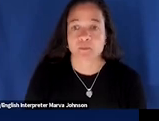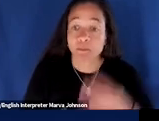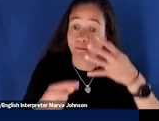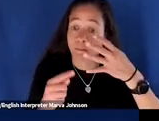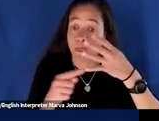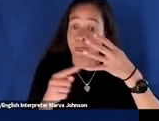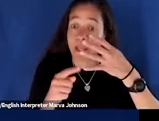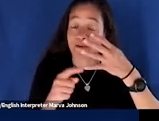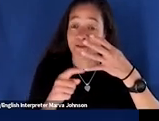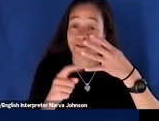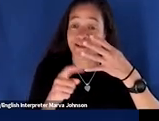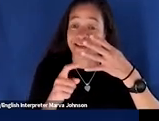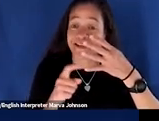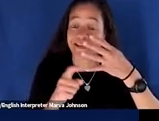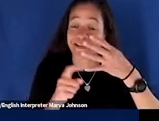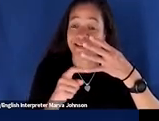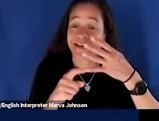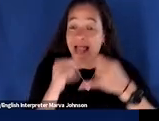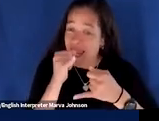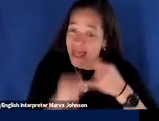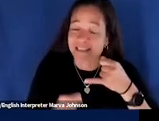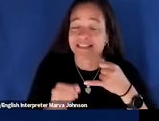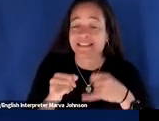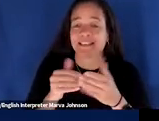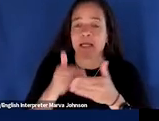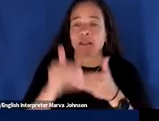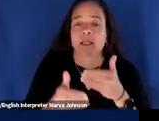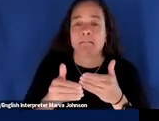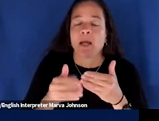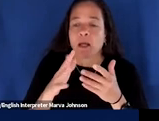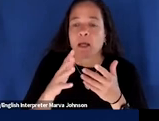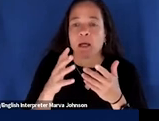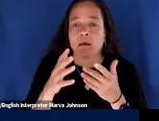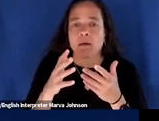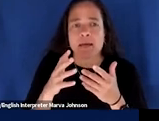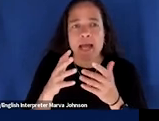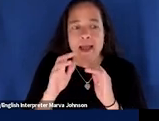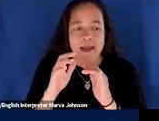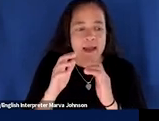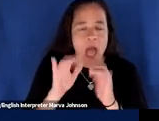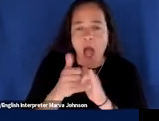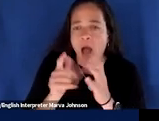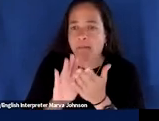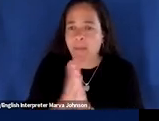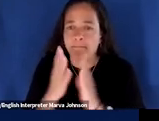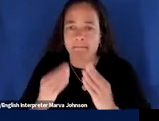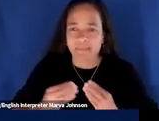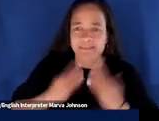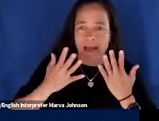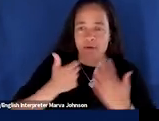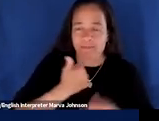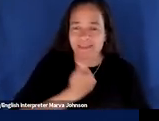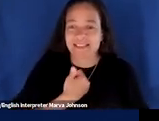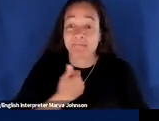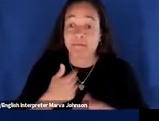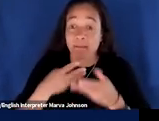toward climate action has to do with constantly finding sources of inspiration for yourself and i won't spend too much time